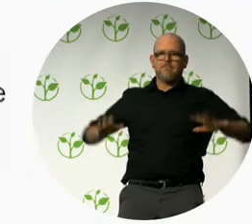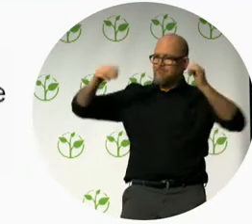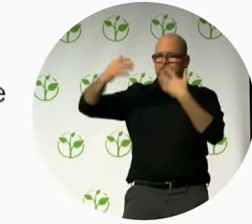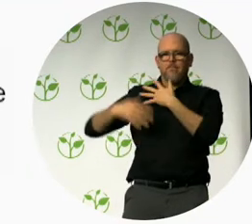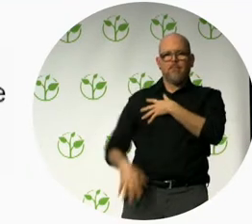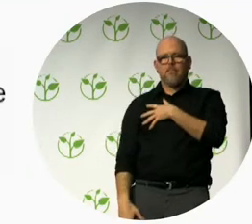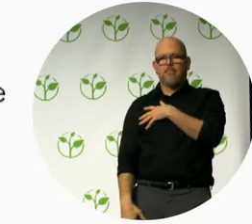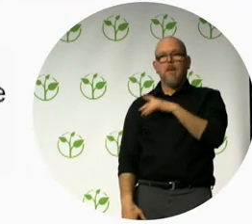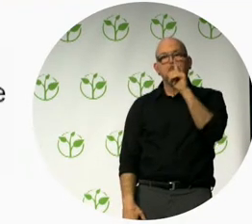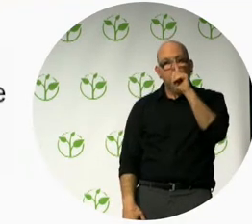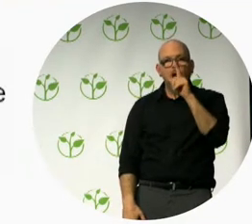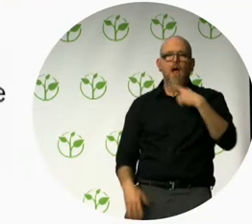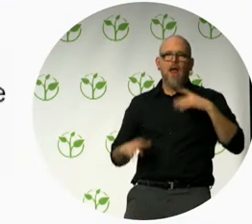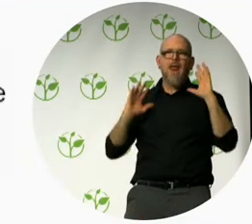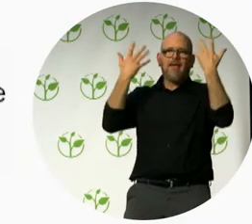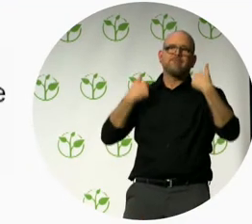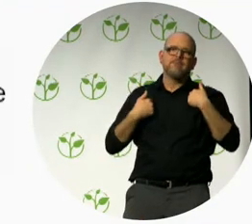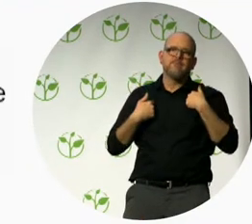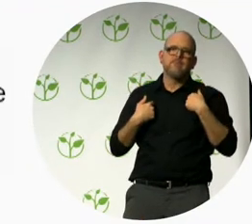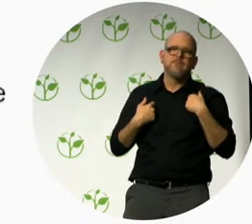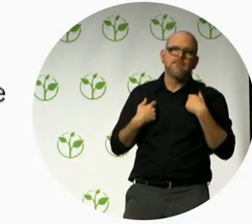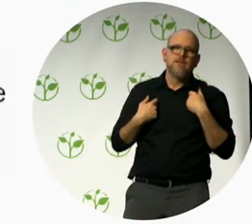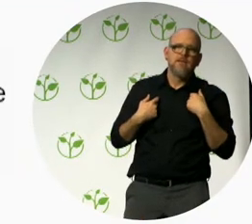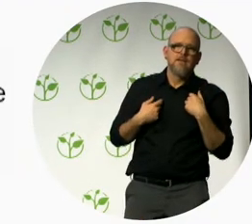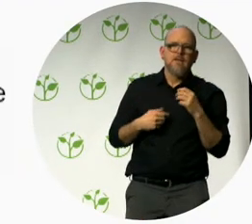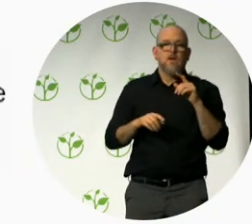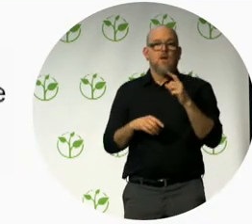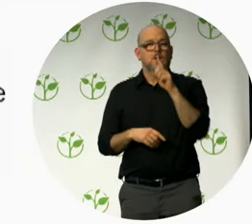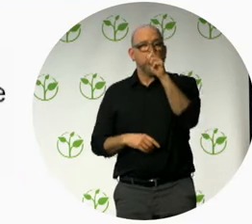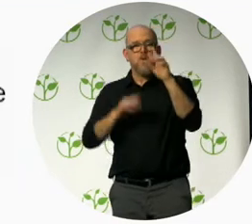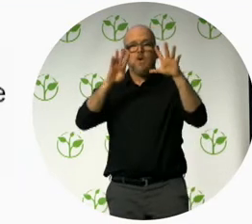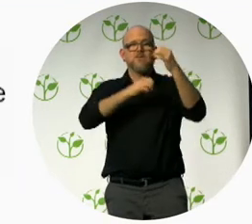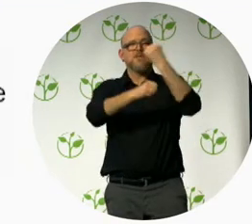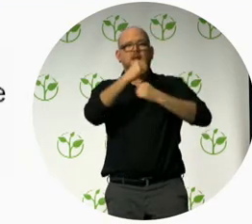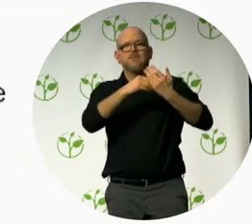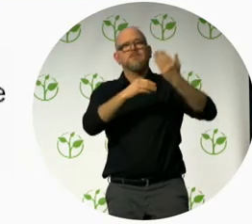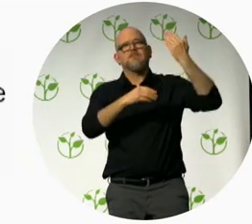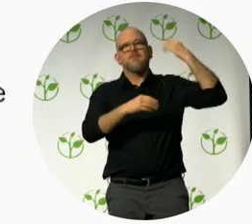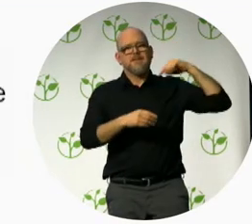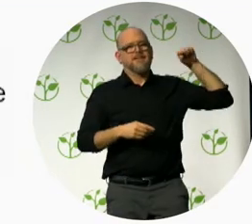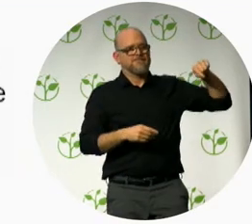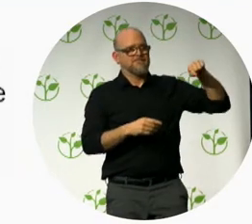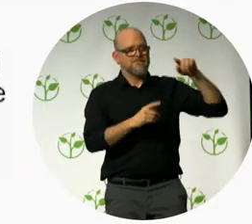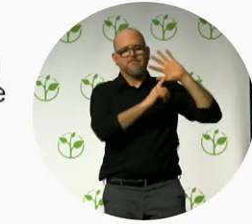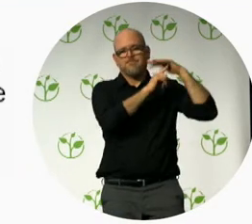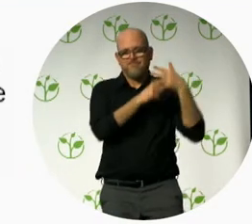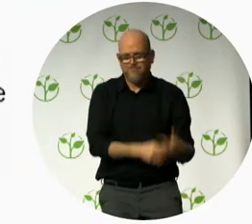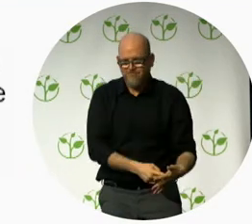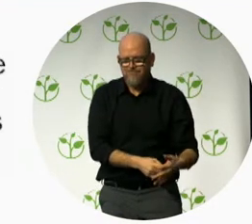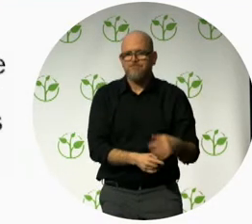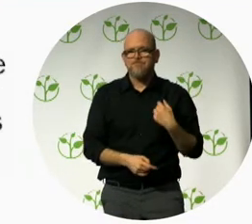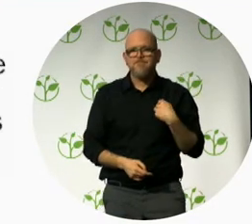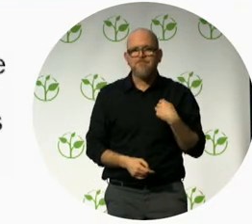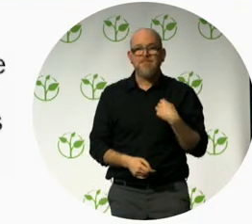Nineteen years ago, the accessibility in Israel was a disaster. Nothing was